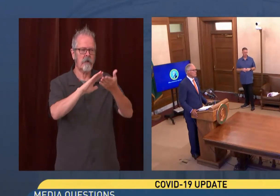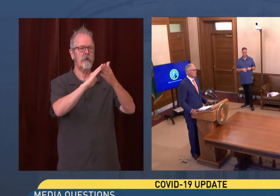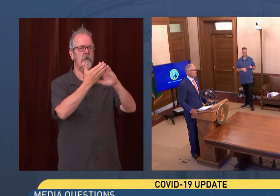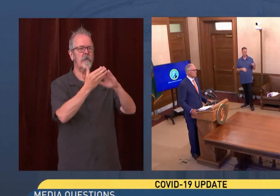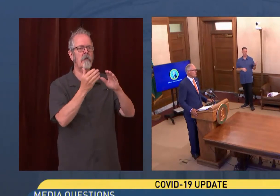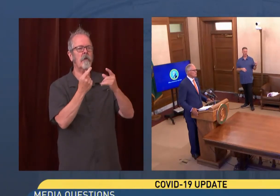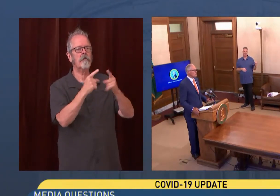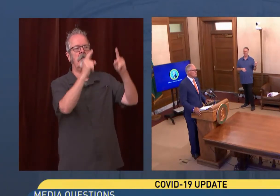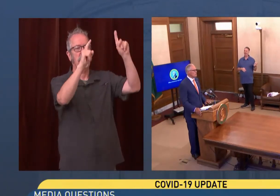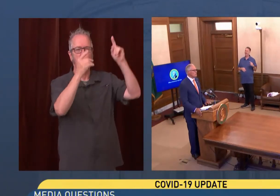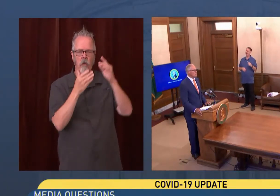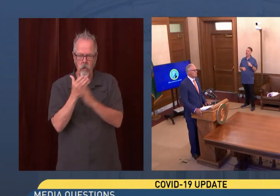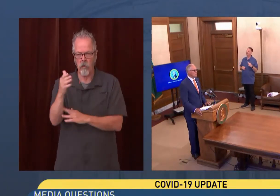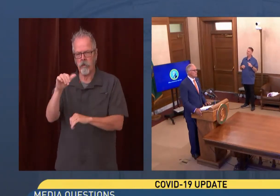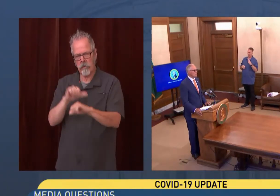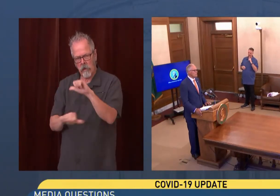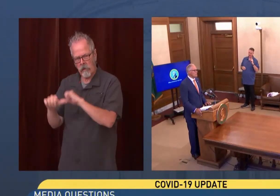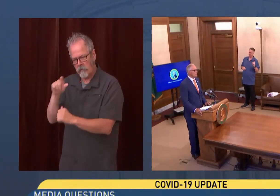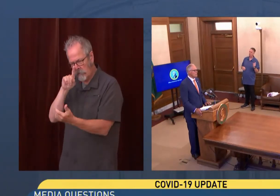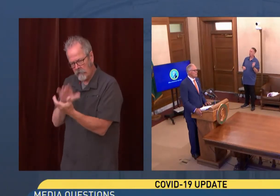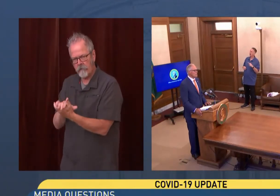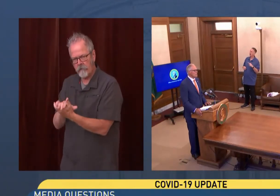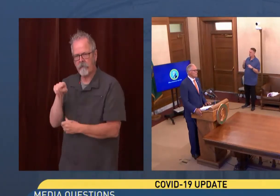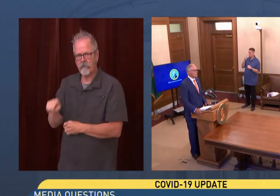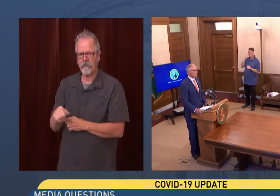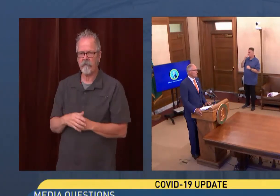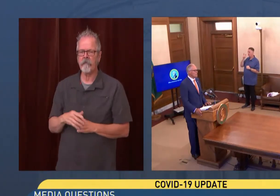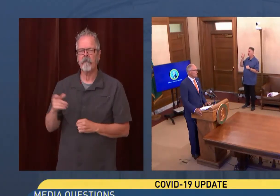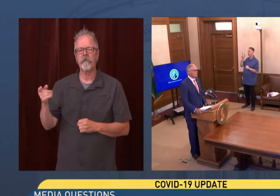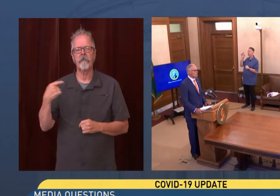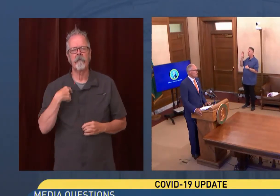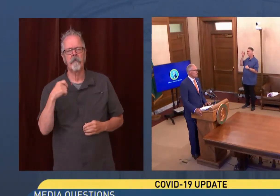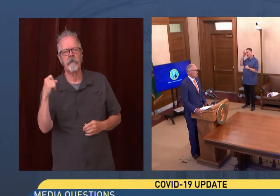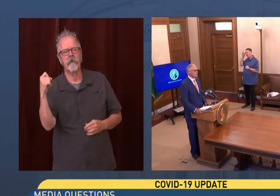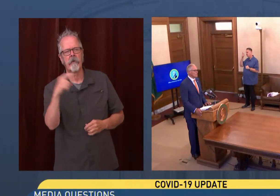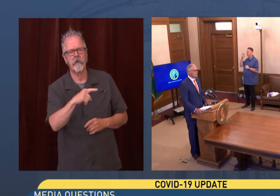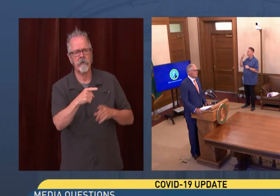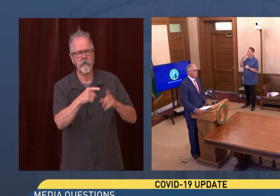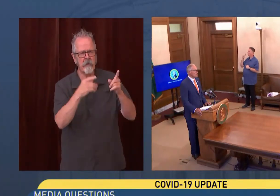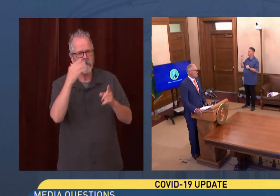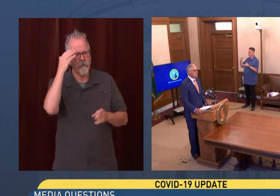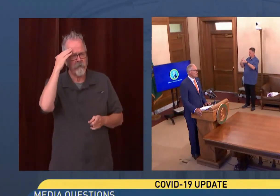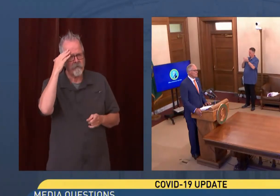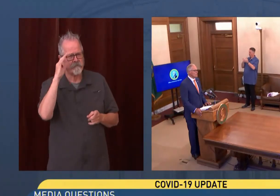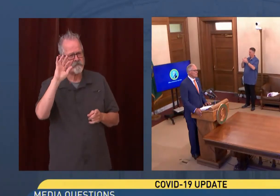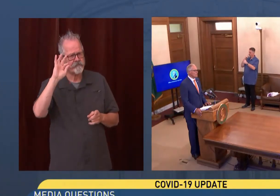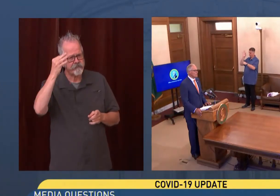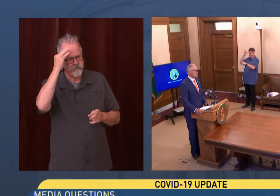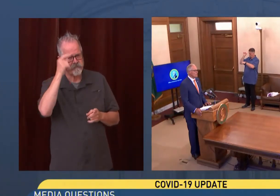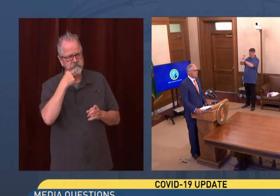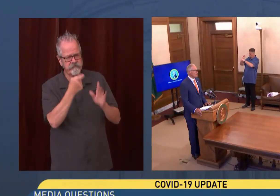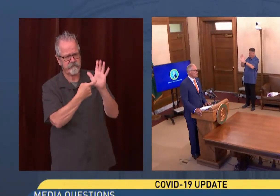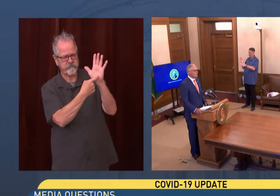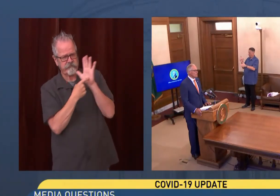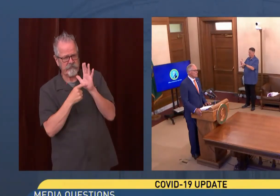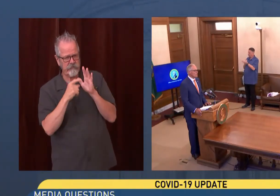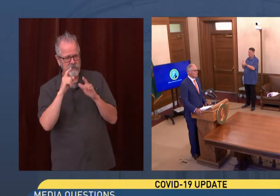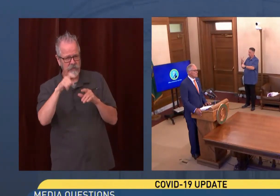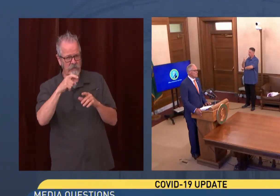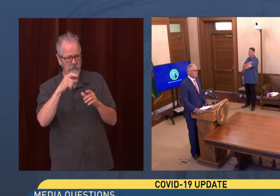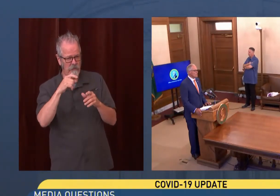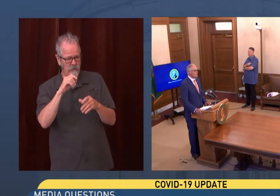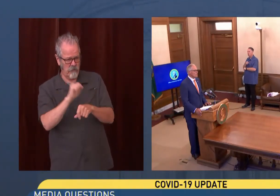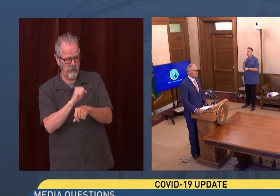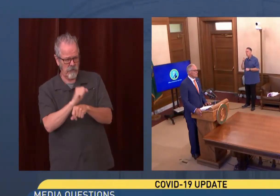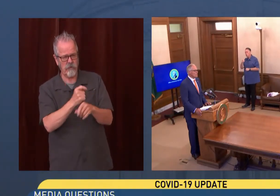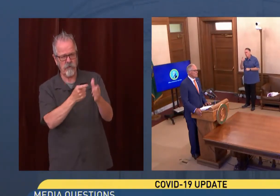employees have to be vaccinated. Why, and other governors have obviously, why wait? What criteria will a